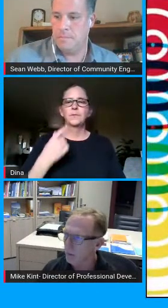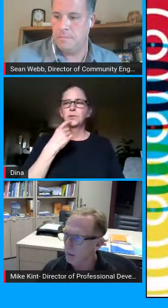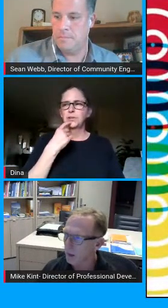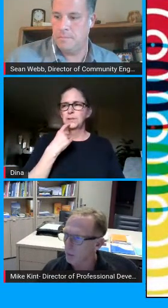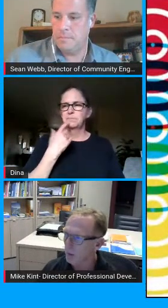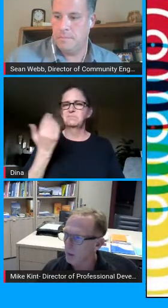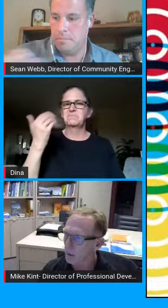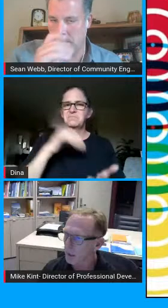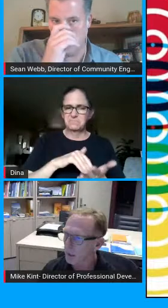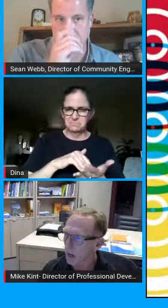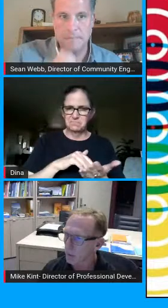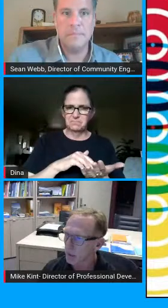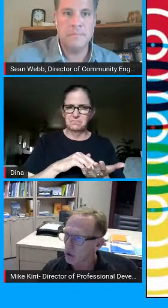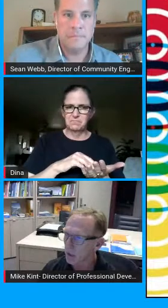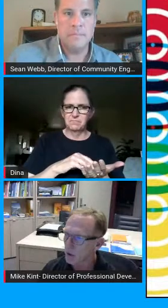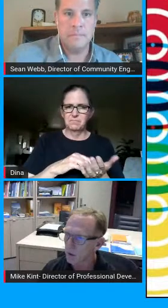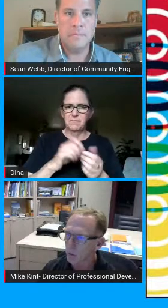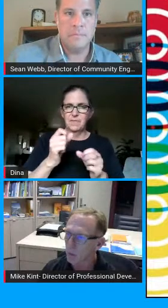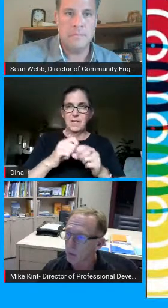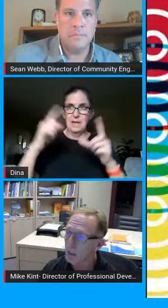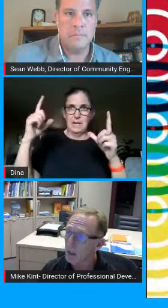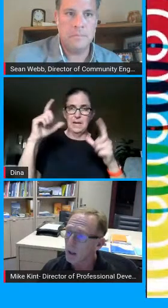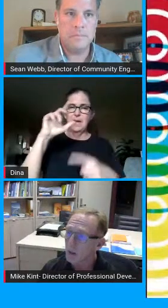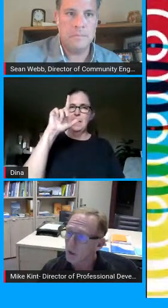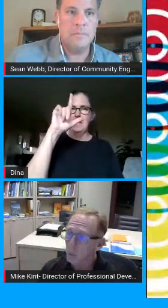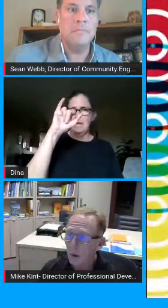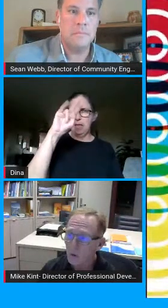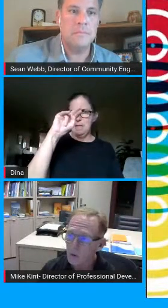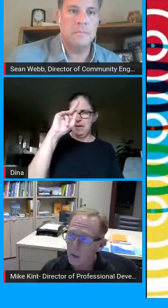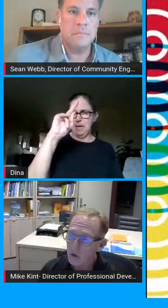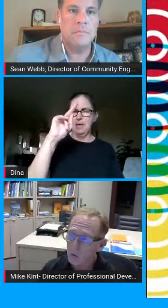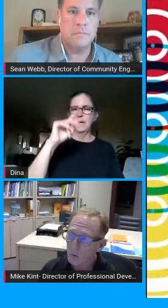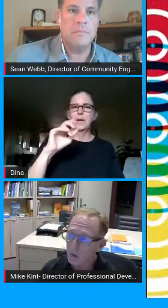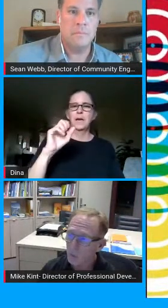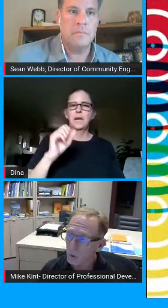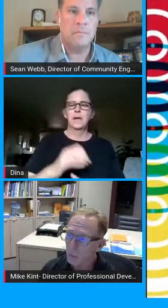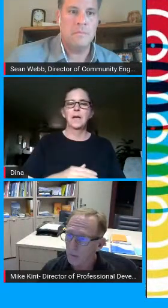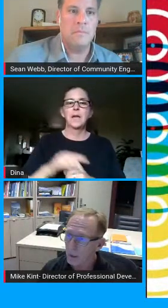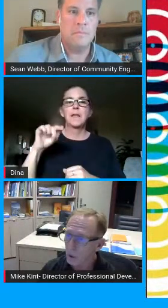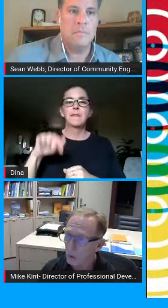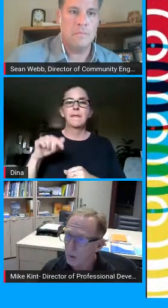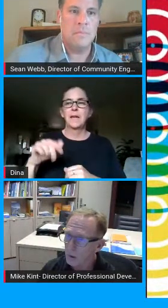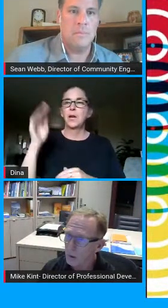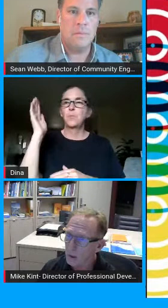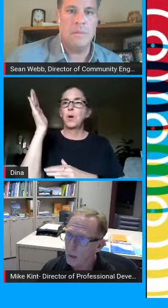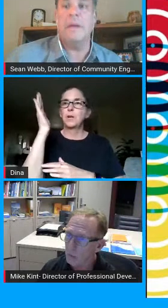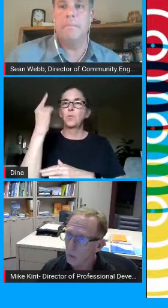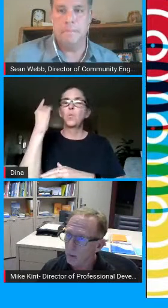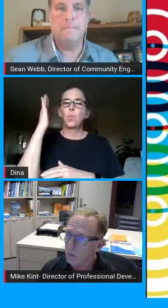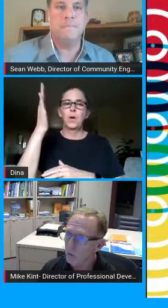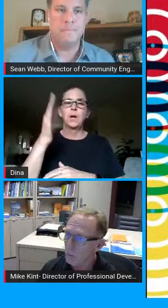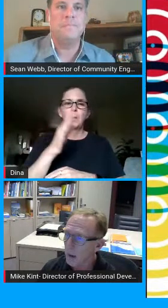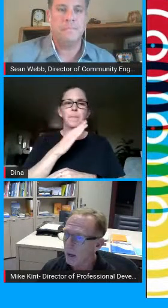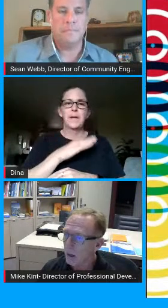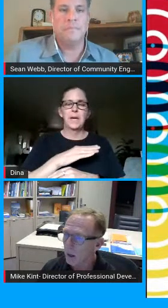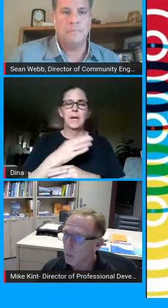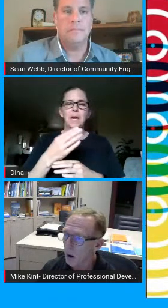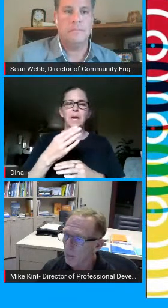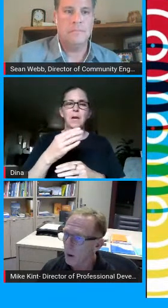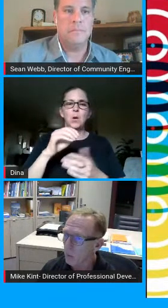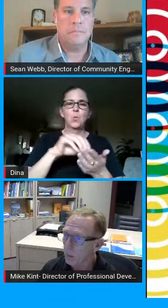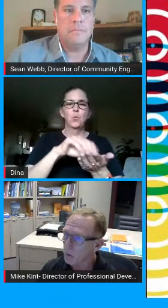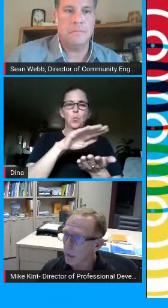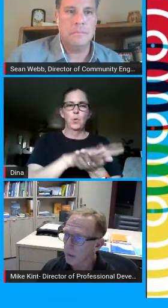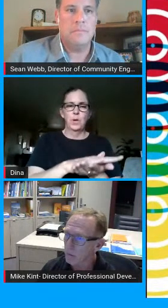about the um the link not being changed on the website this presentation will be recorded and placed back